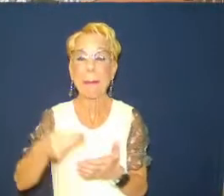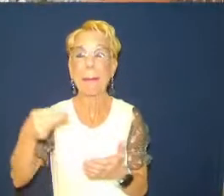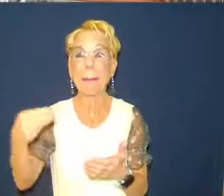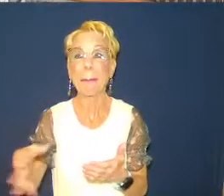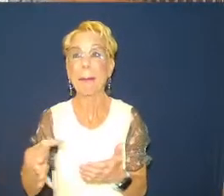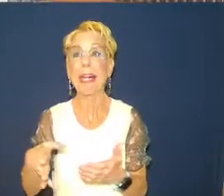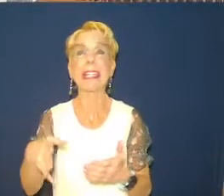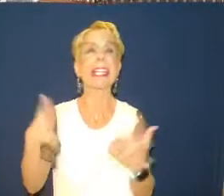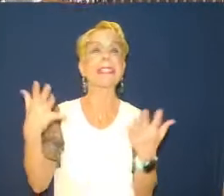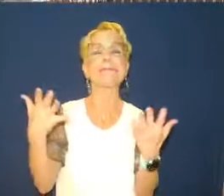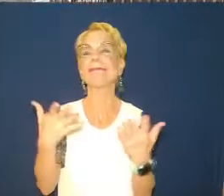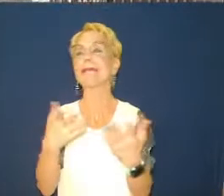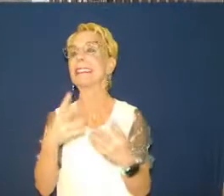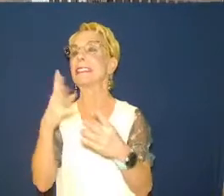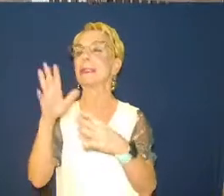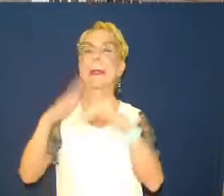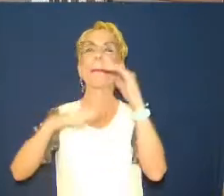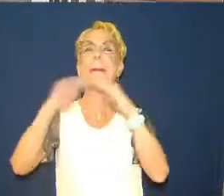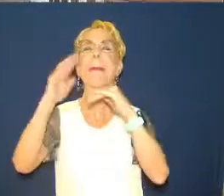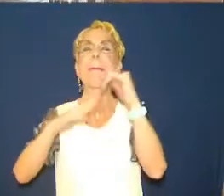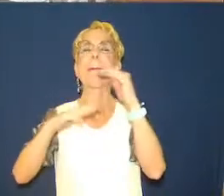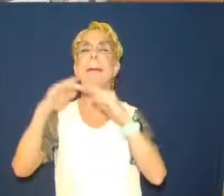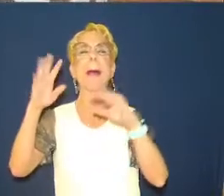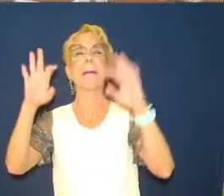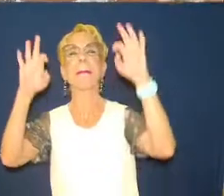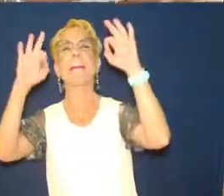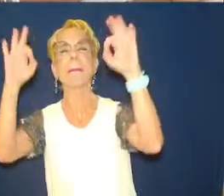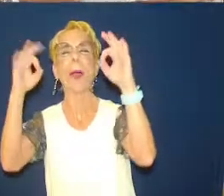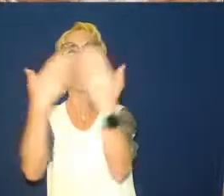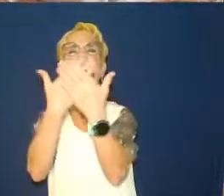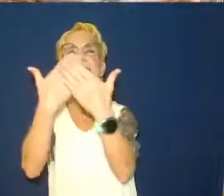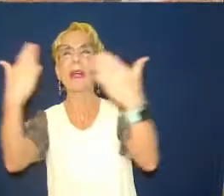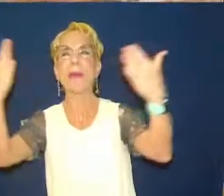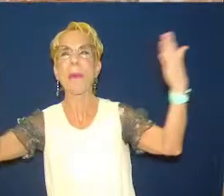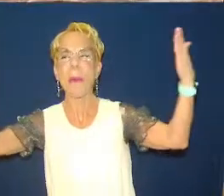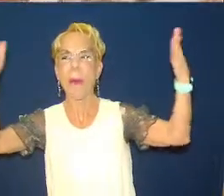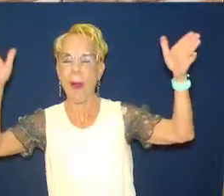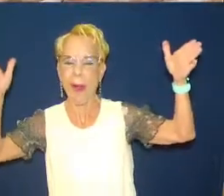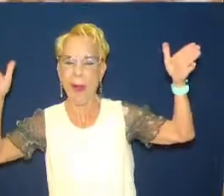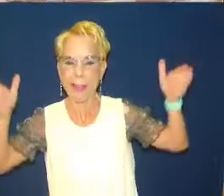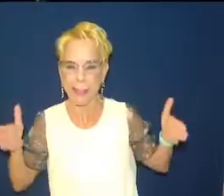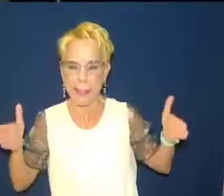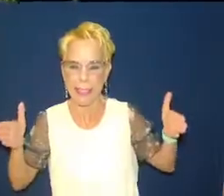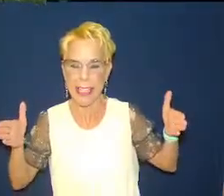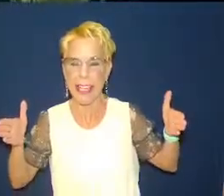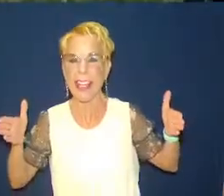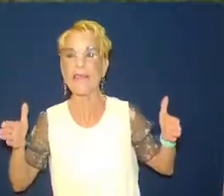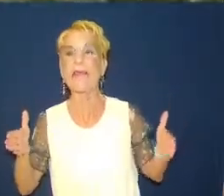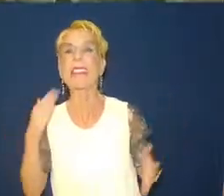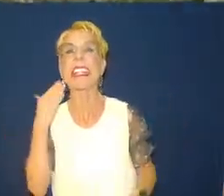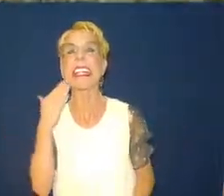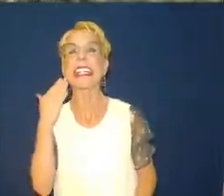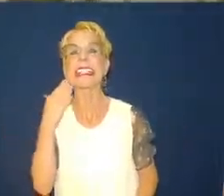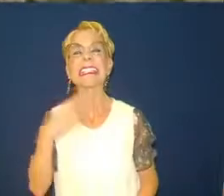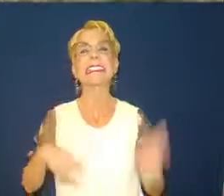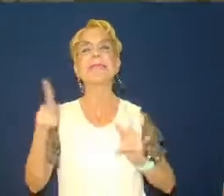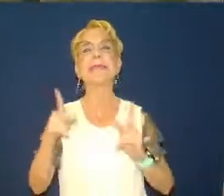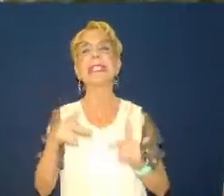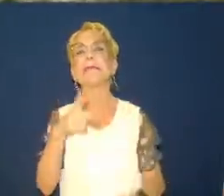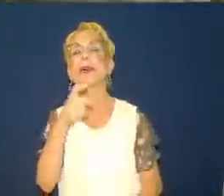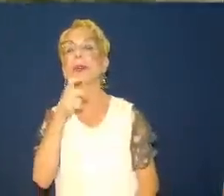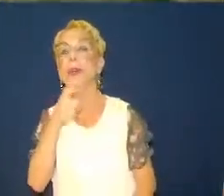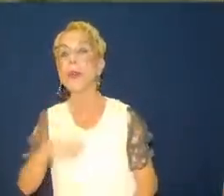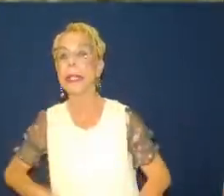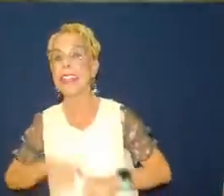walls of the elevation on which the stronghold of the city was built made the inhabitants of the city overconfident and